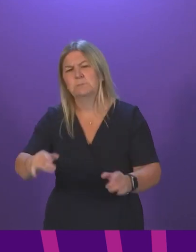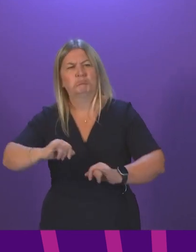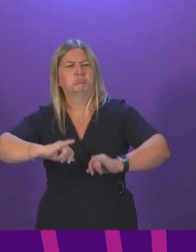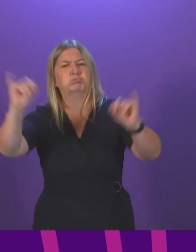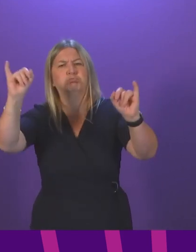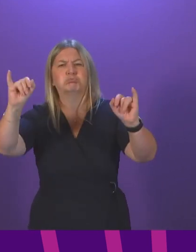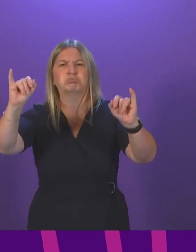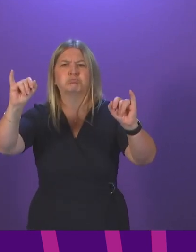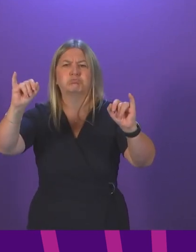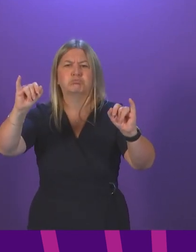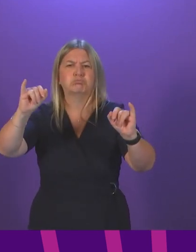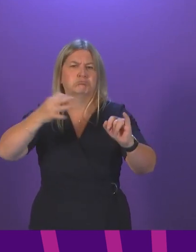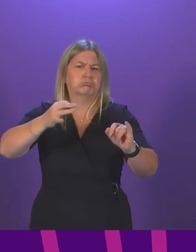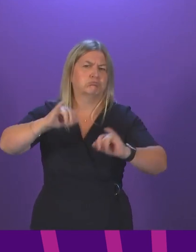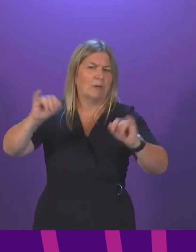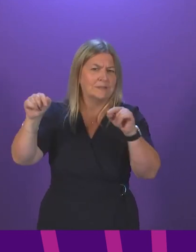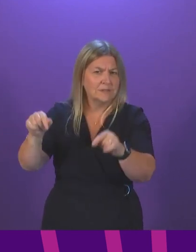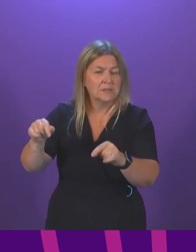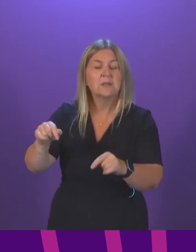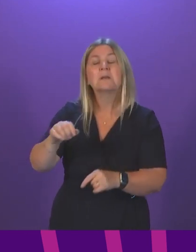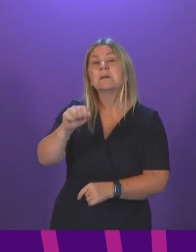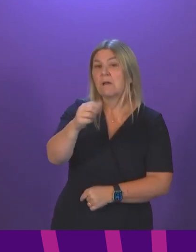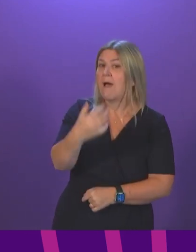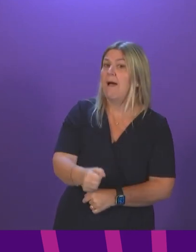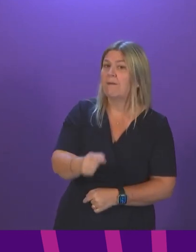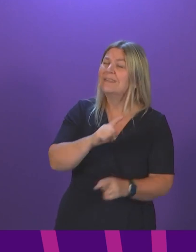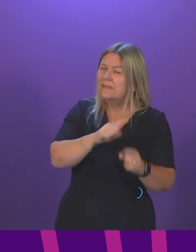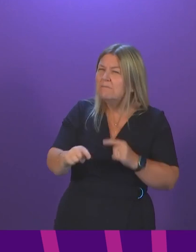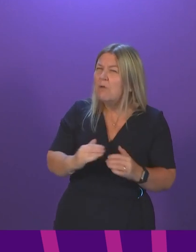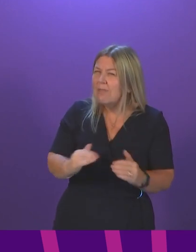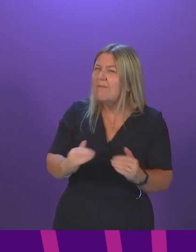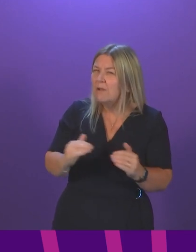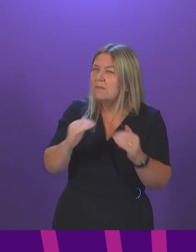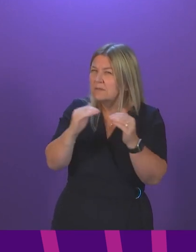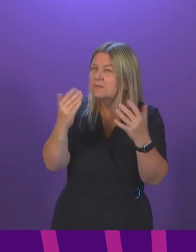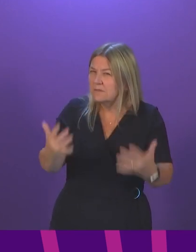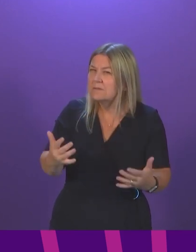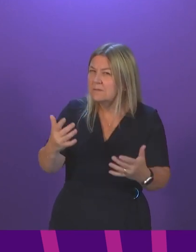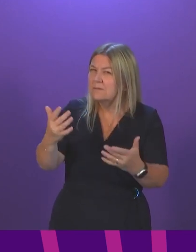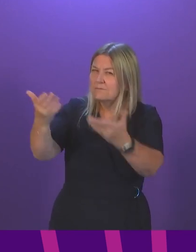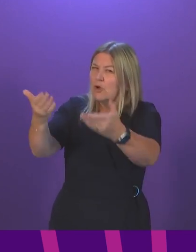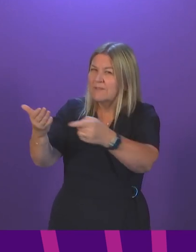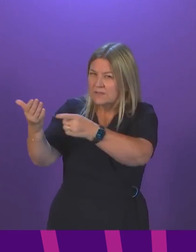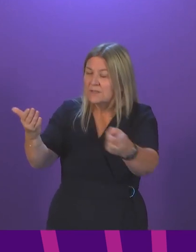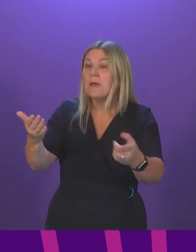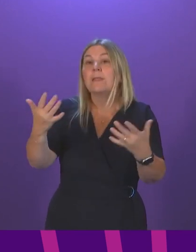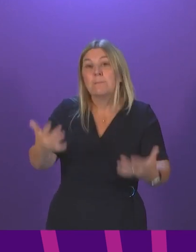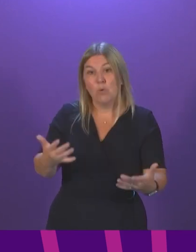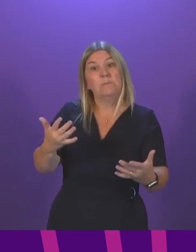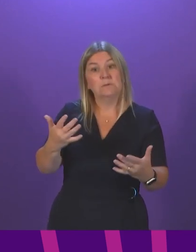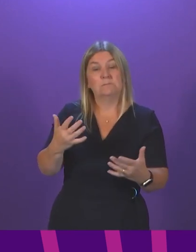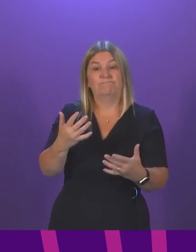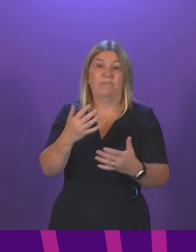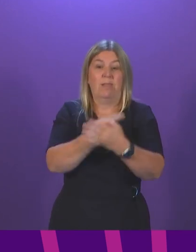at different levels of escalation. It is currently operating at level four of its escalation plan, which is the